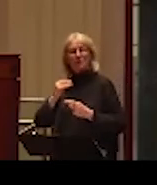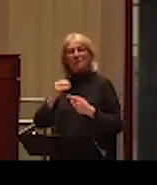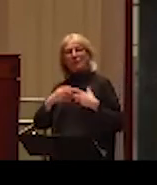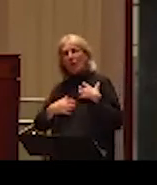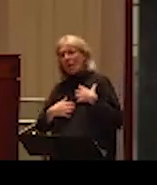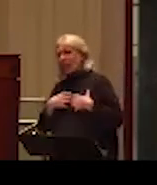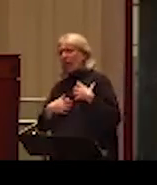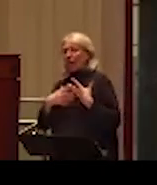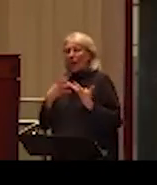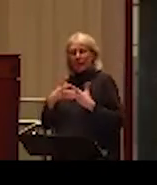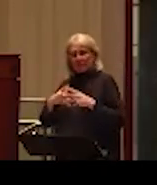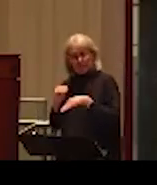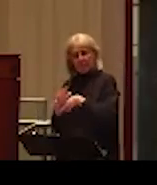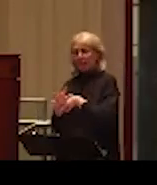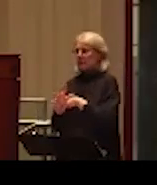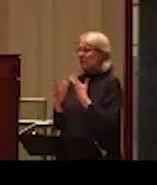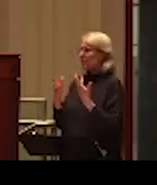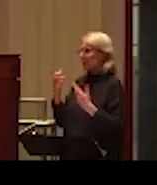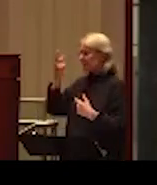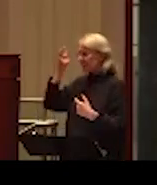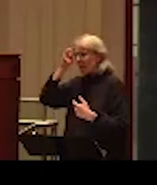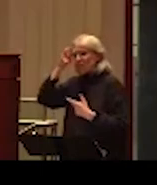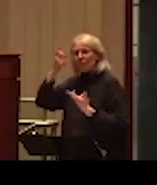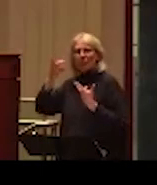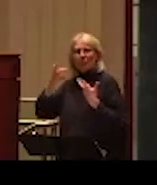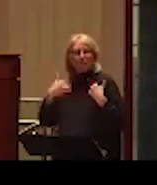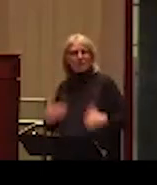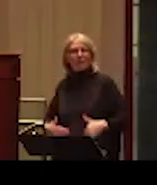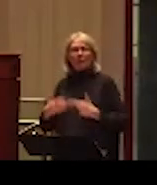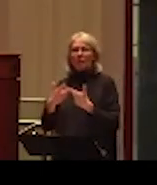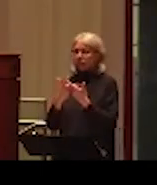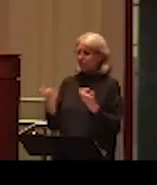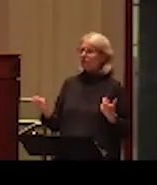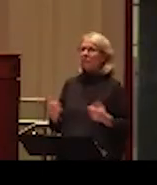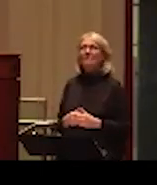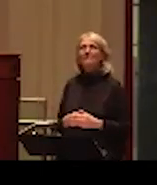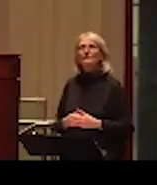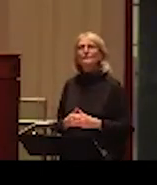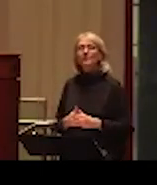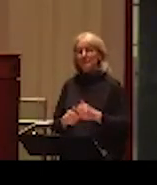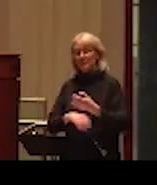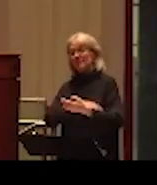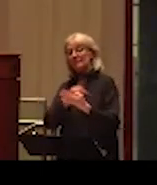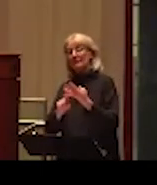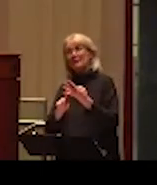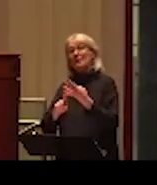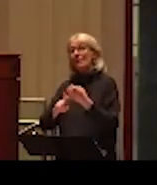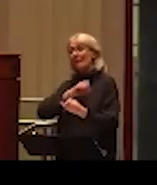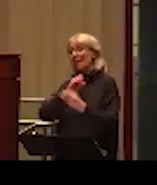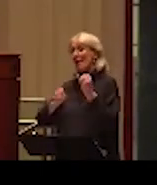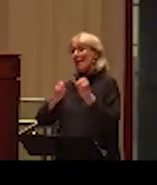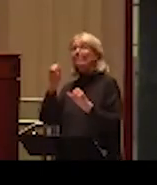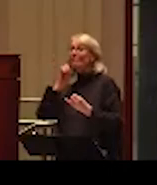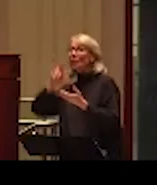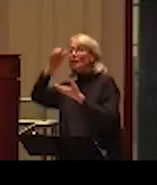consequences of abuse, how grave these consequences are. And the next myth and the last one I'd like to discuss with you is